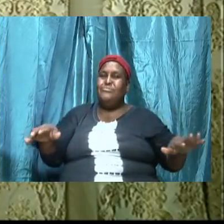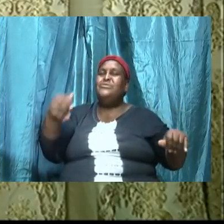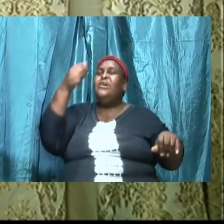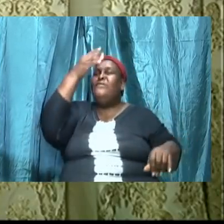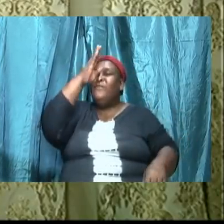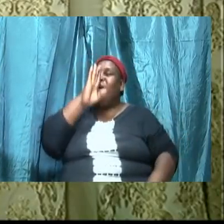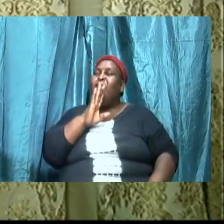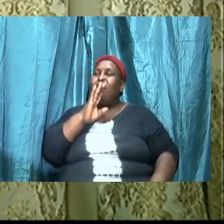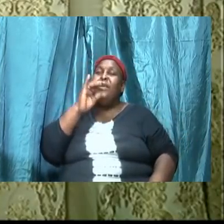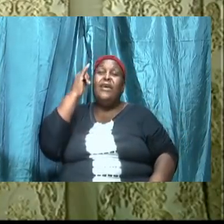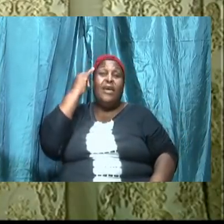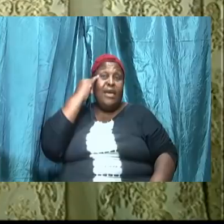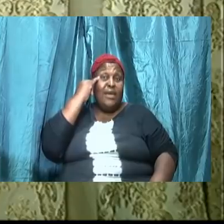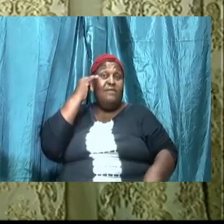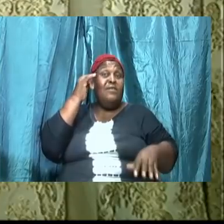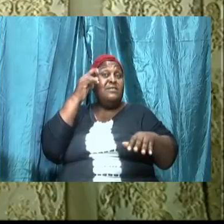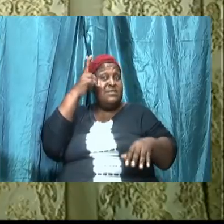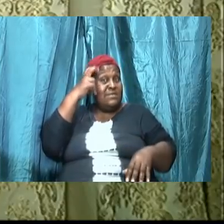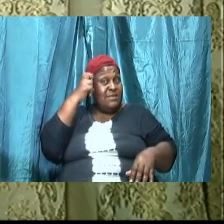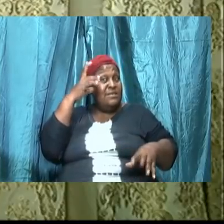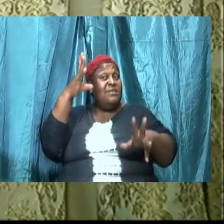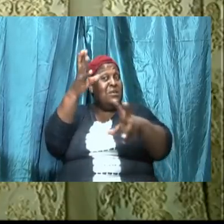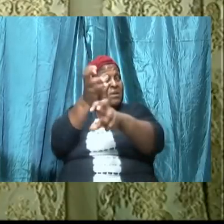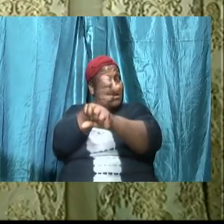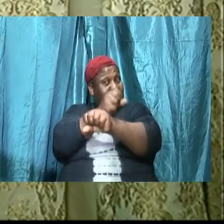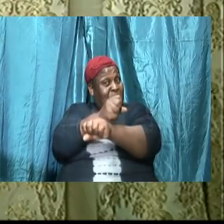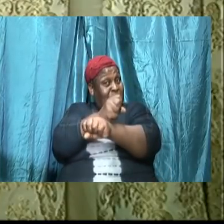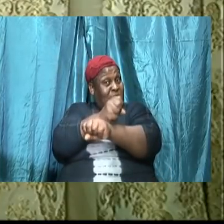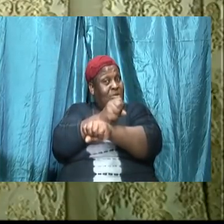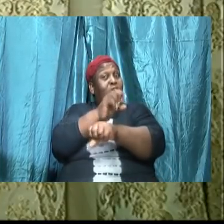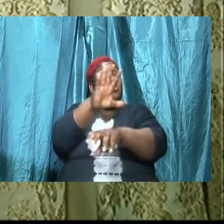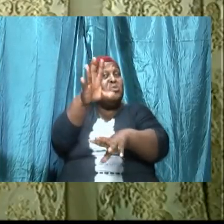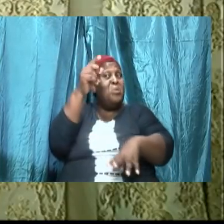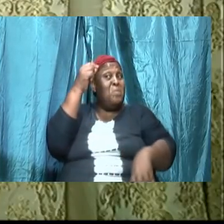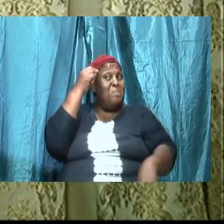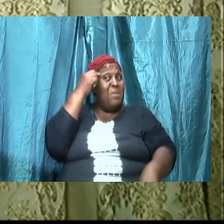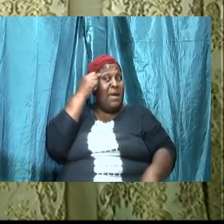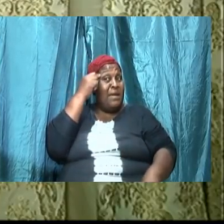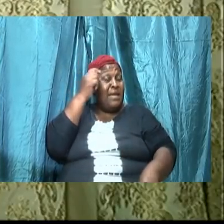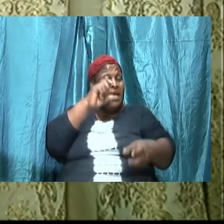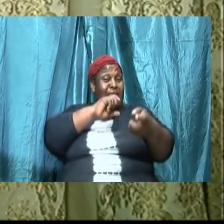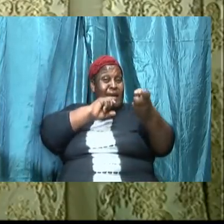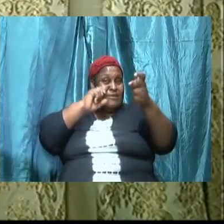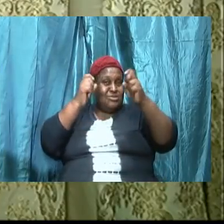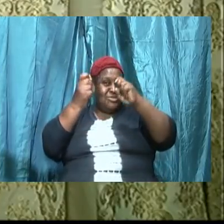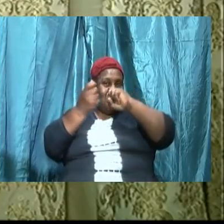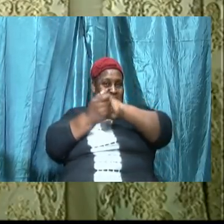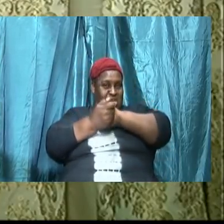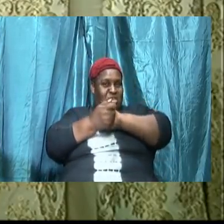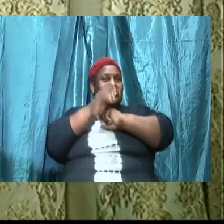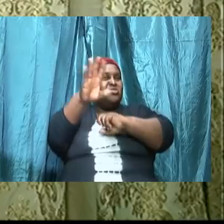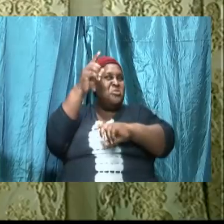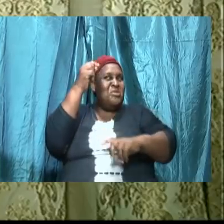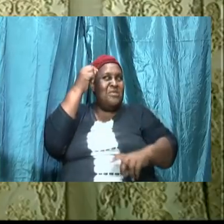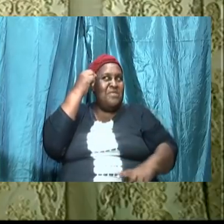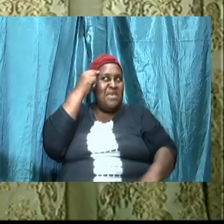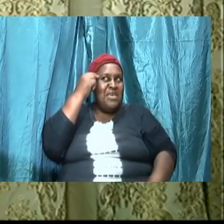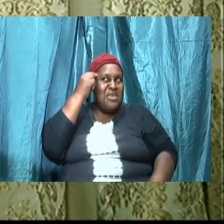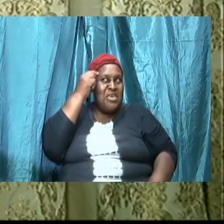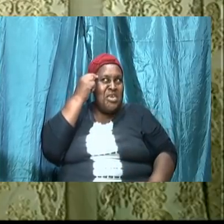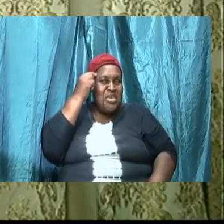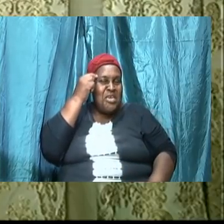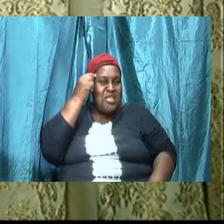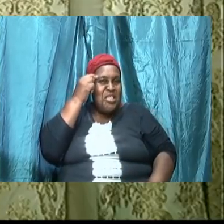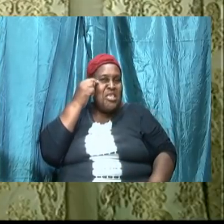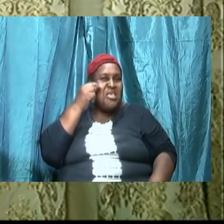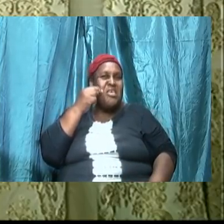Satan can capture your mind and divert your thinking divert